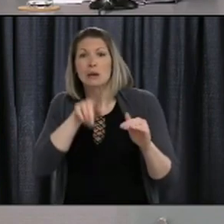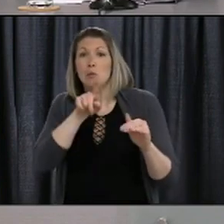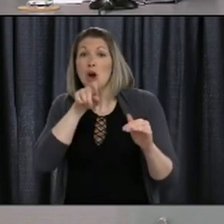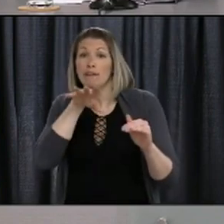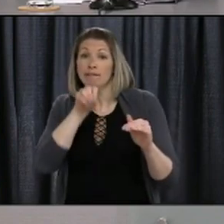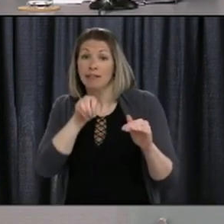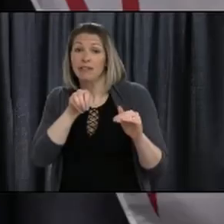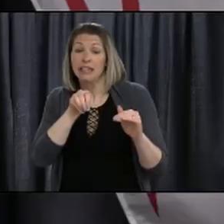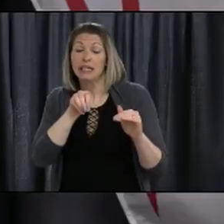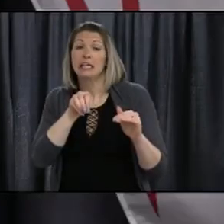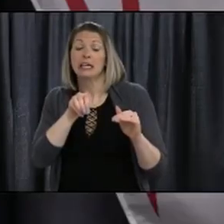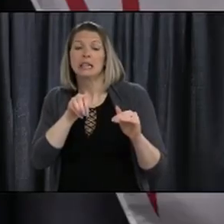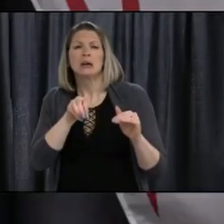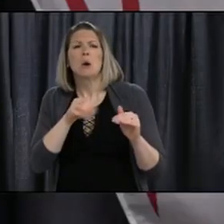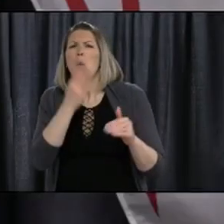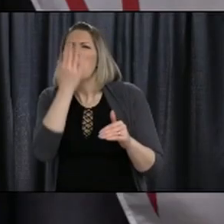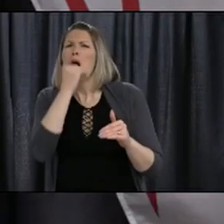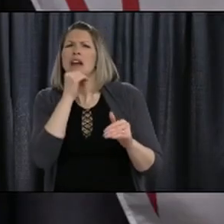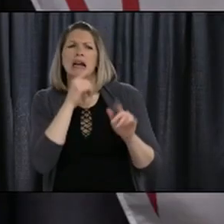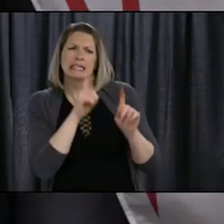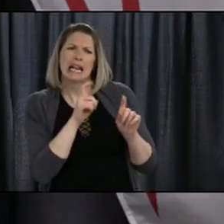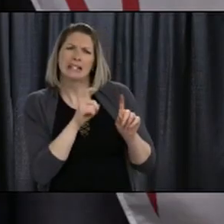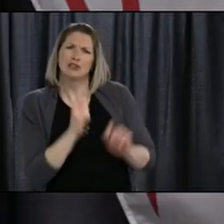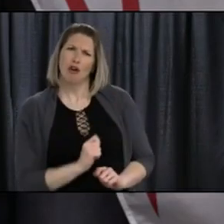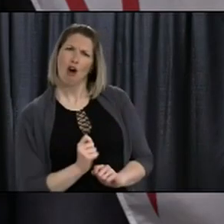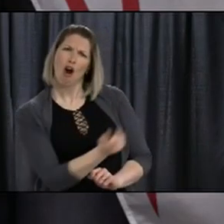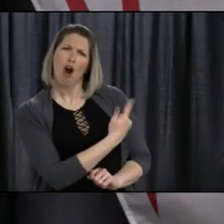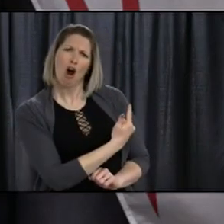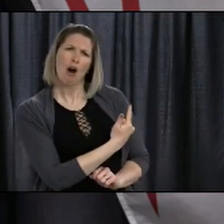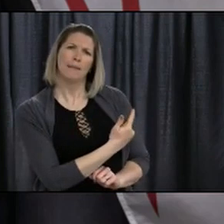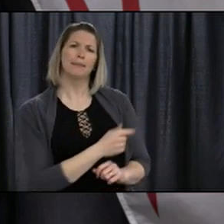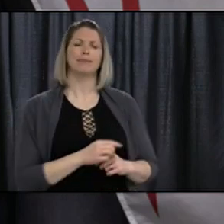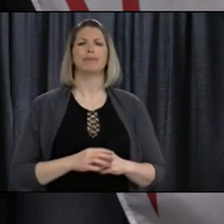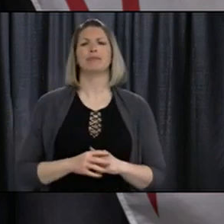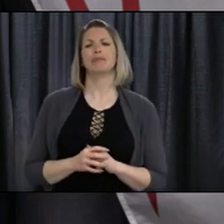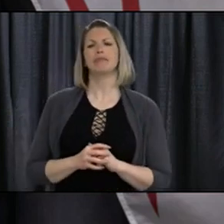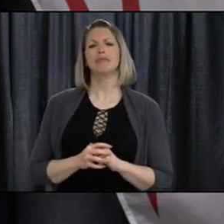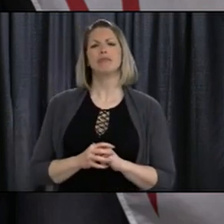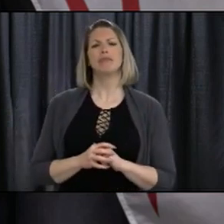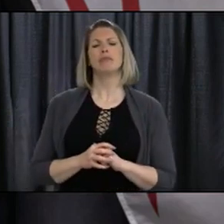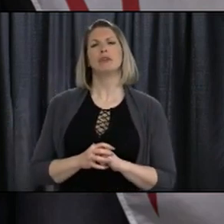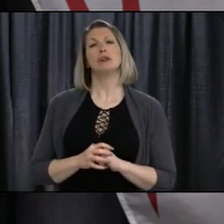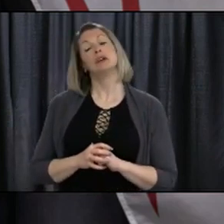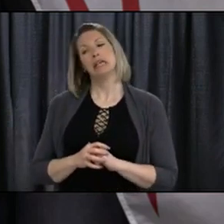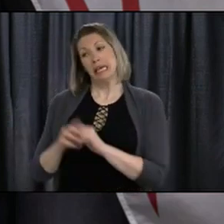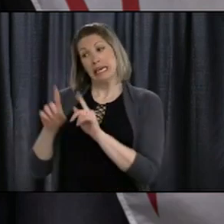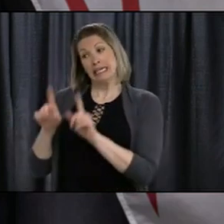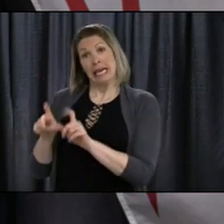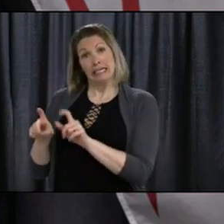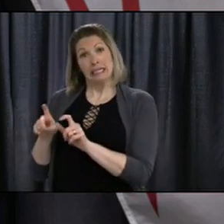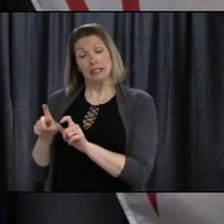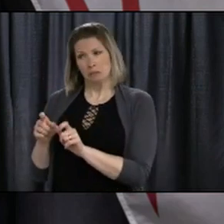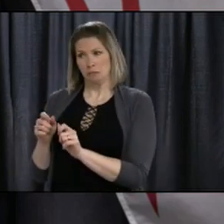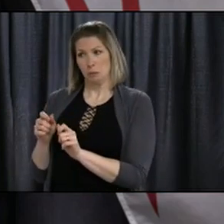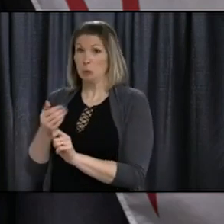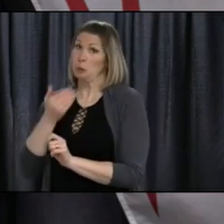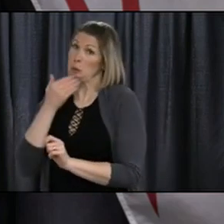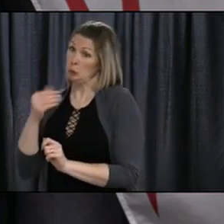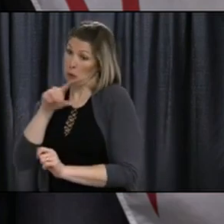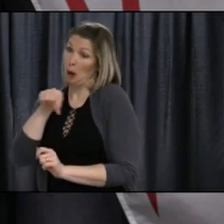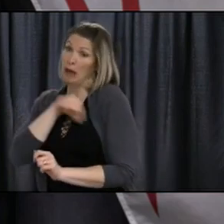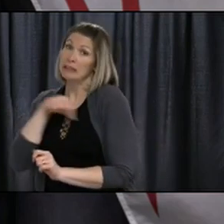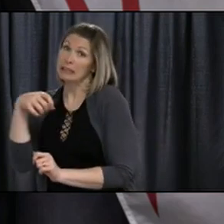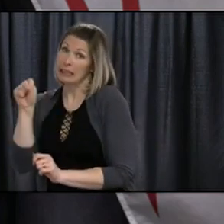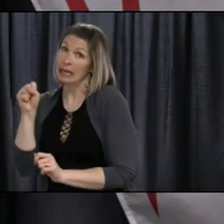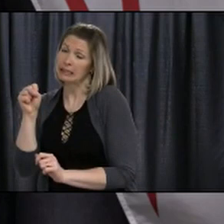So when we're doing testing, a test is only as good as the reason you're doing it. So you need to make sure that the